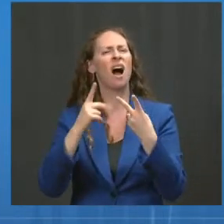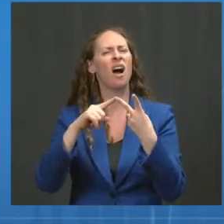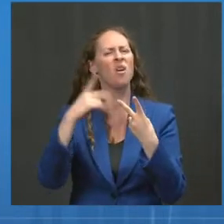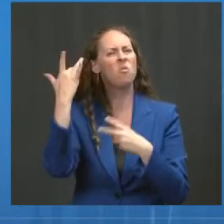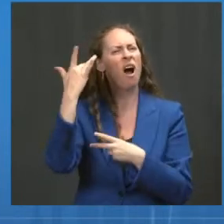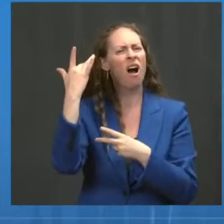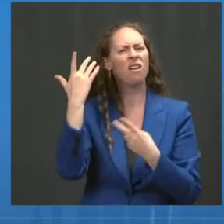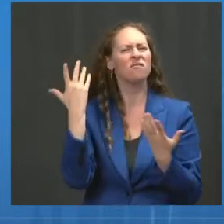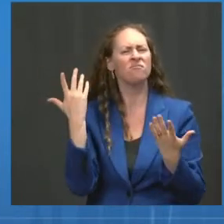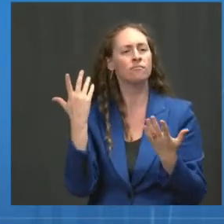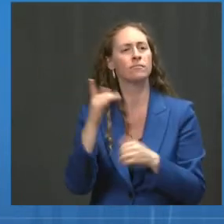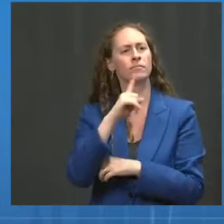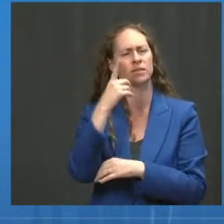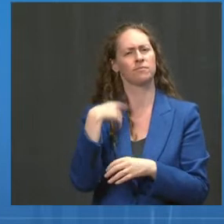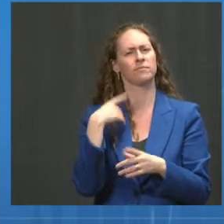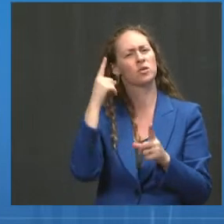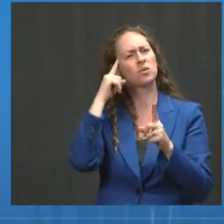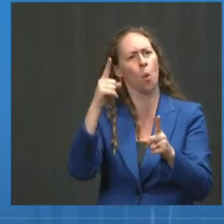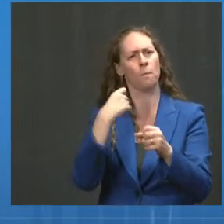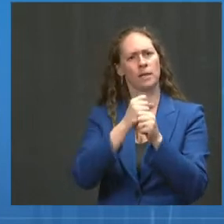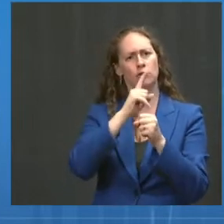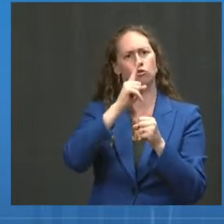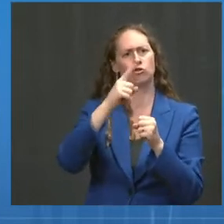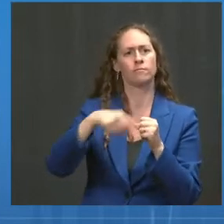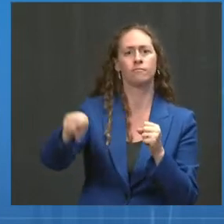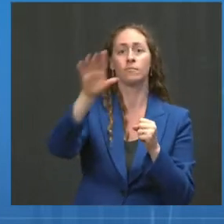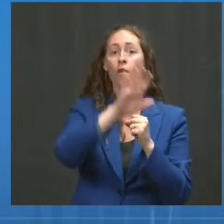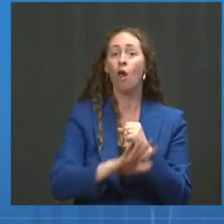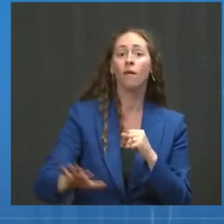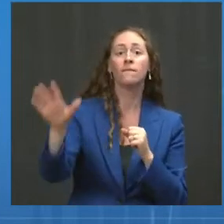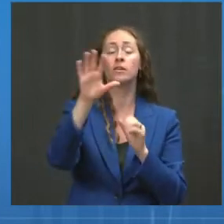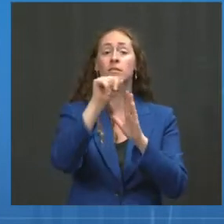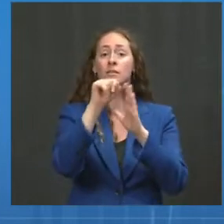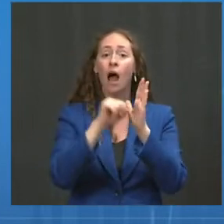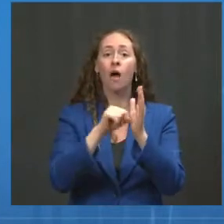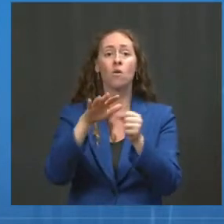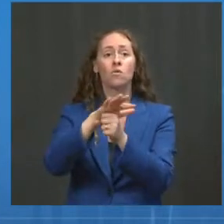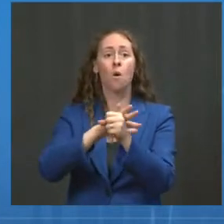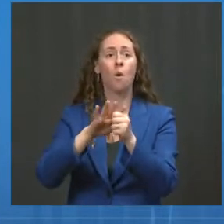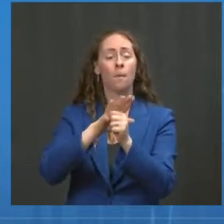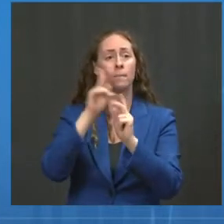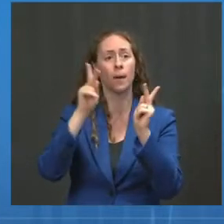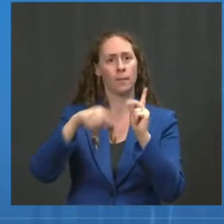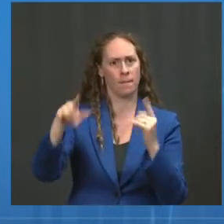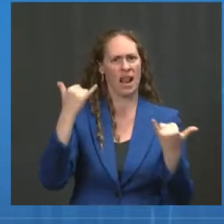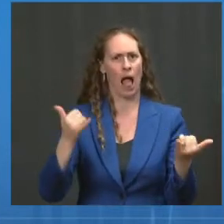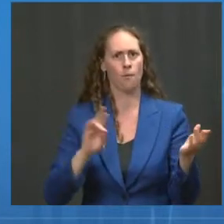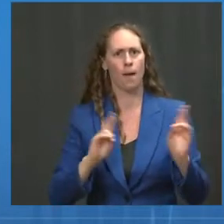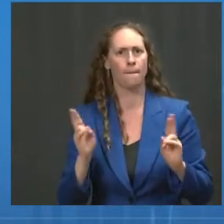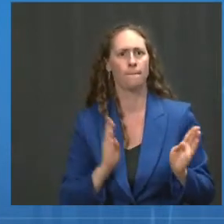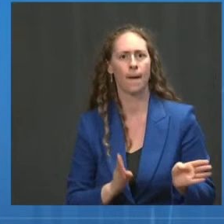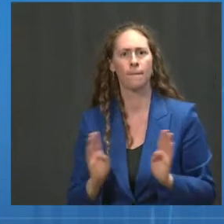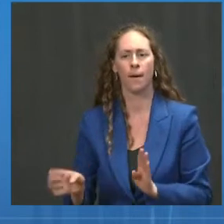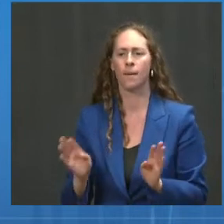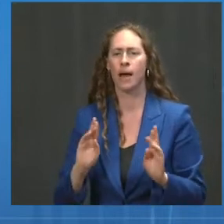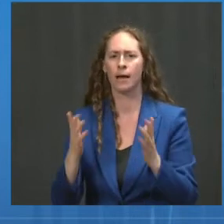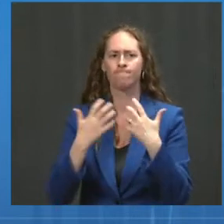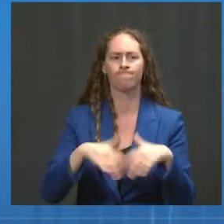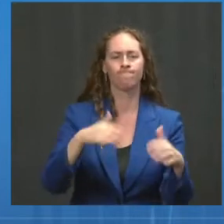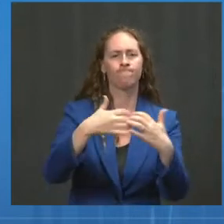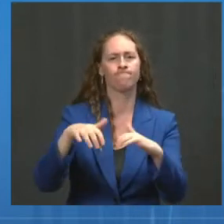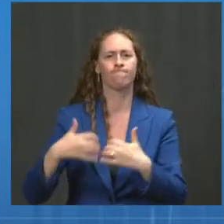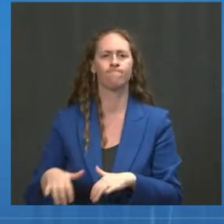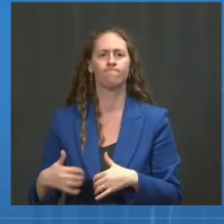to ensure that people and states and localities and the public more broadly can plan. You can't turn on a booster